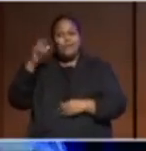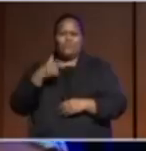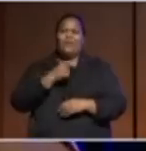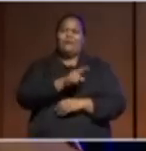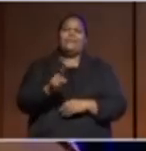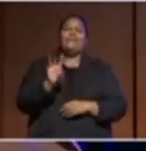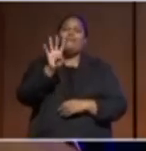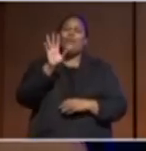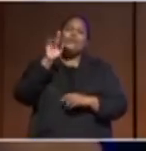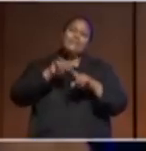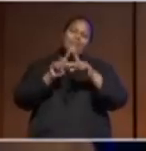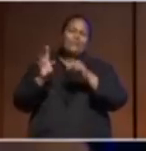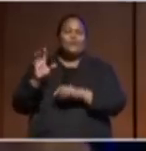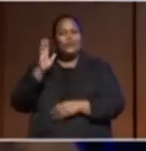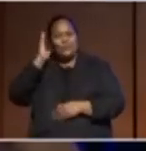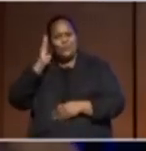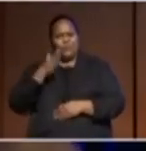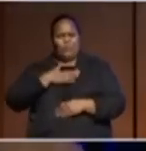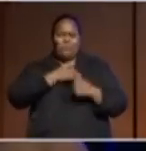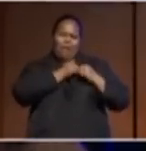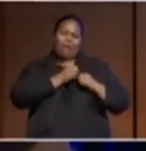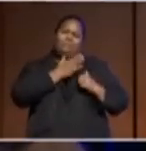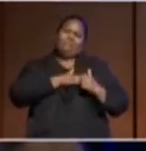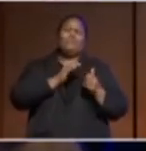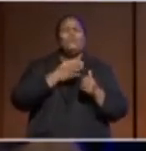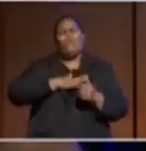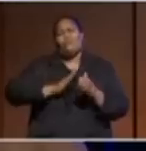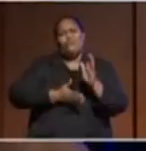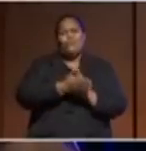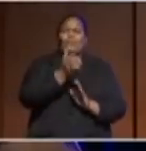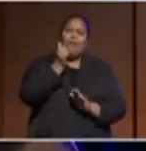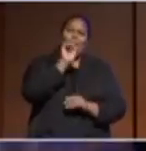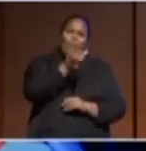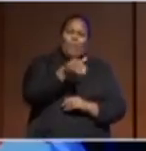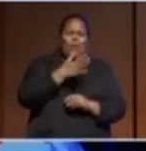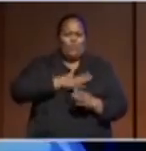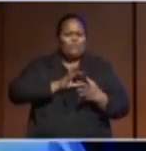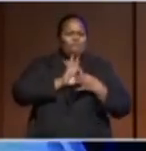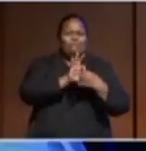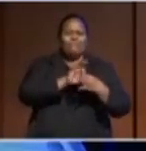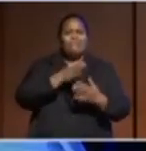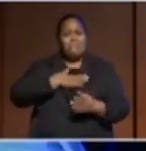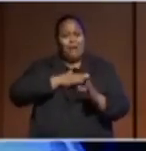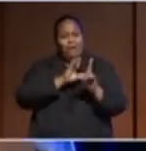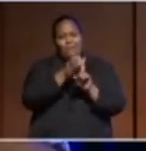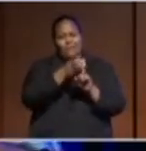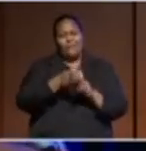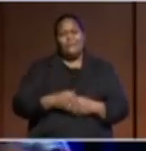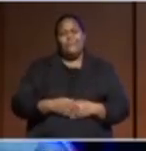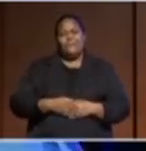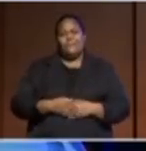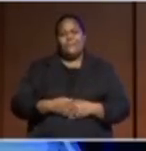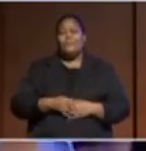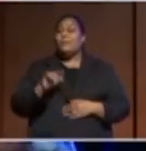culture was, my heart was always to go back home and to reconnect with my people and the culture. But one of the